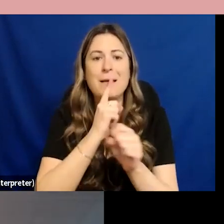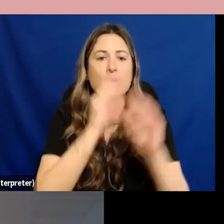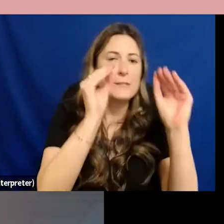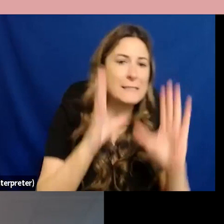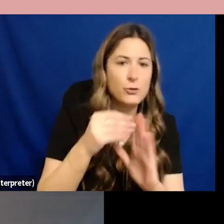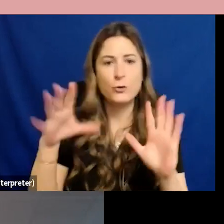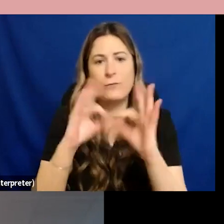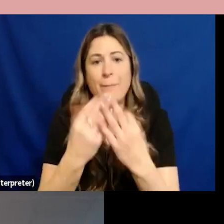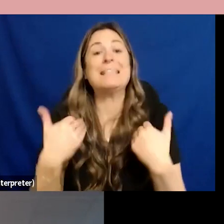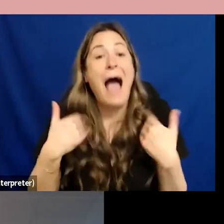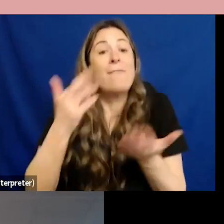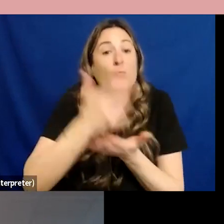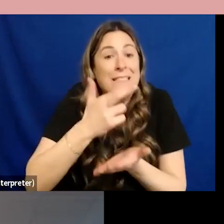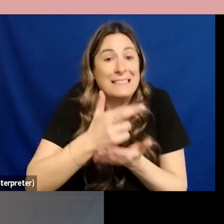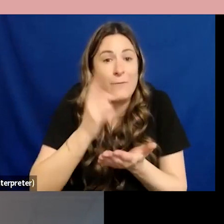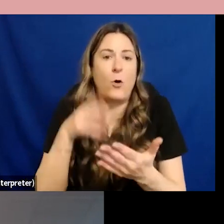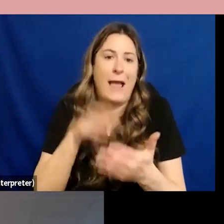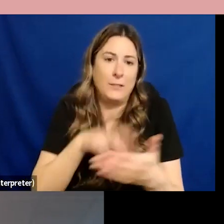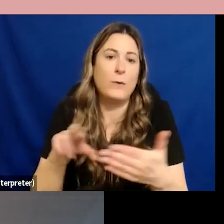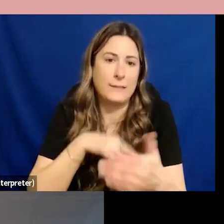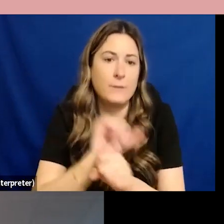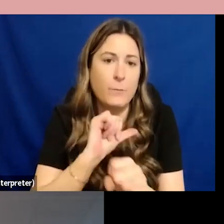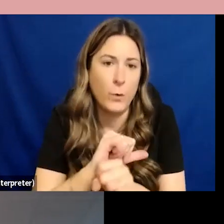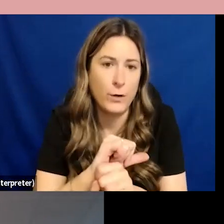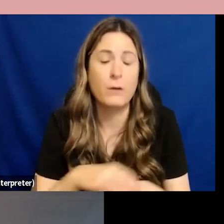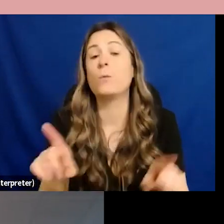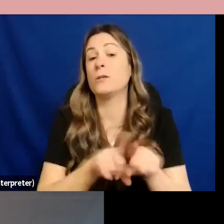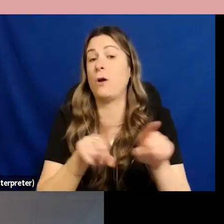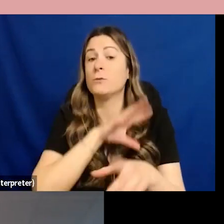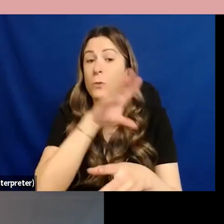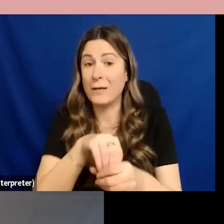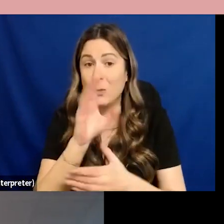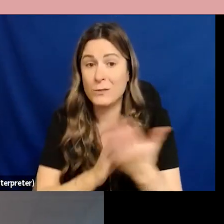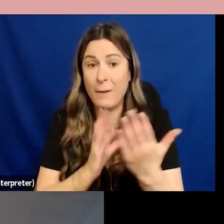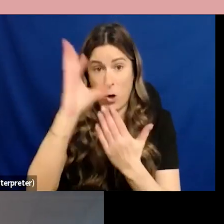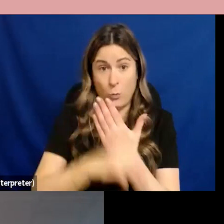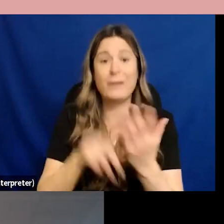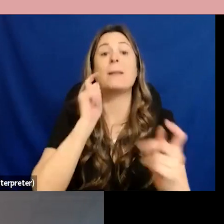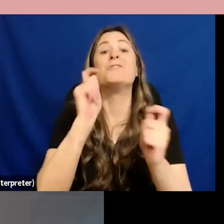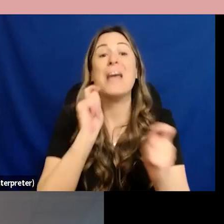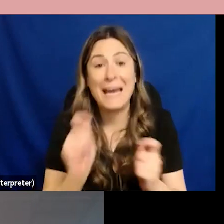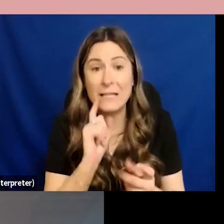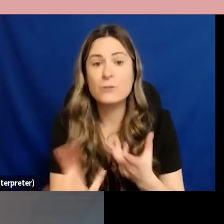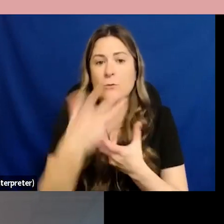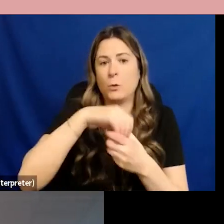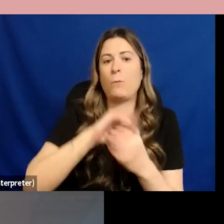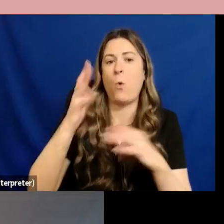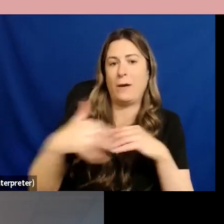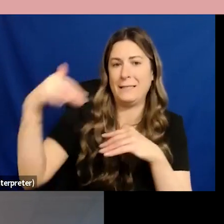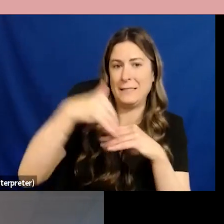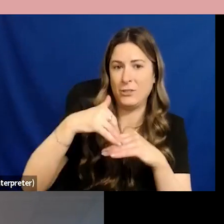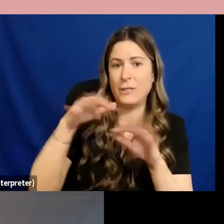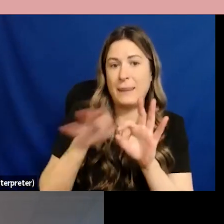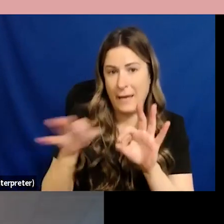and families and this plan includes changes to the provincial curriculum to support more indigenous languages and more social justice